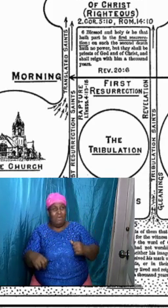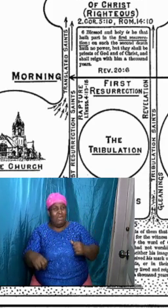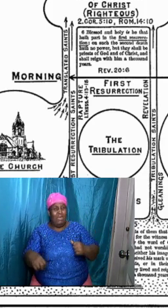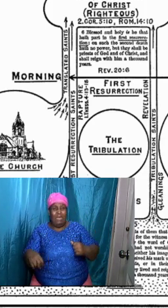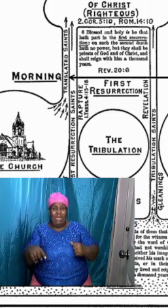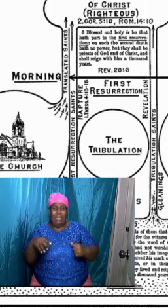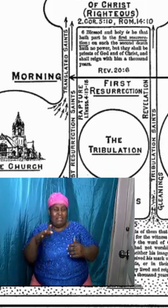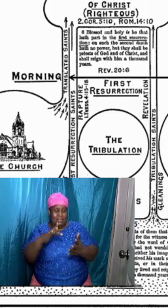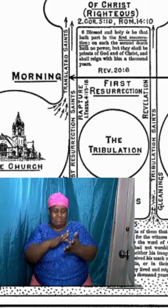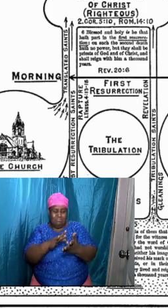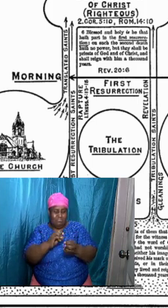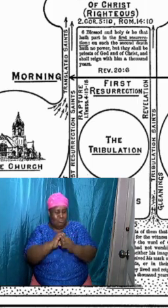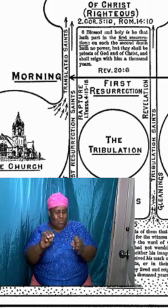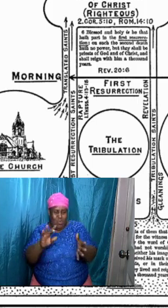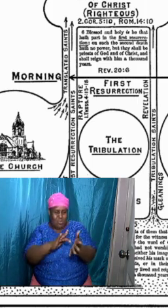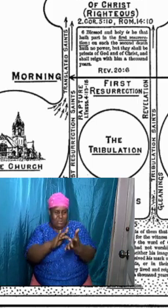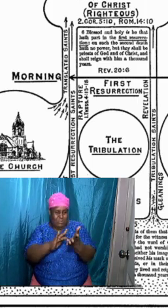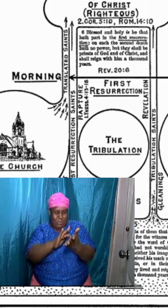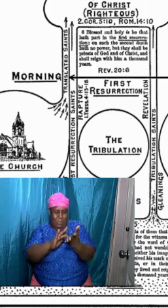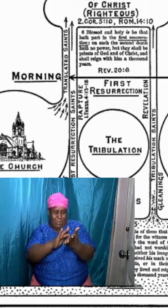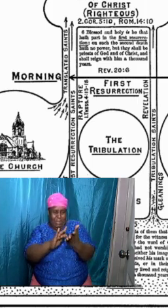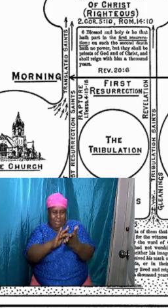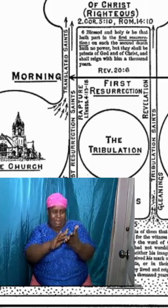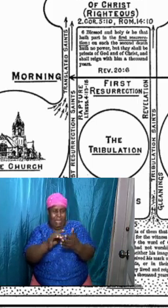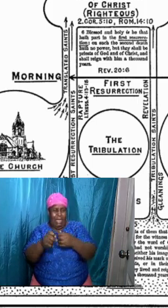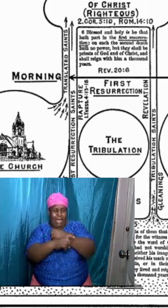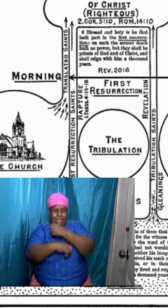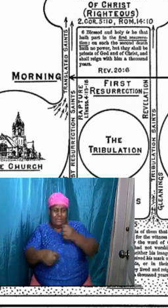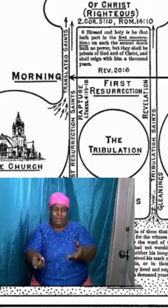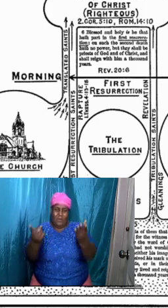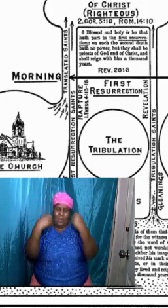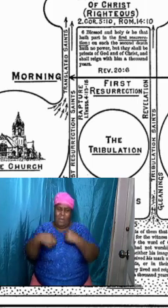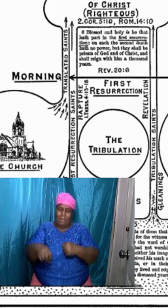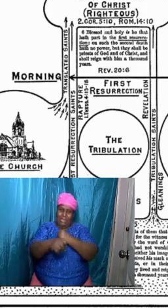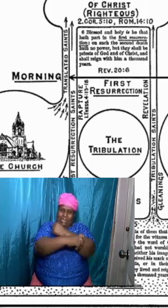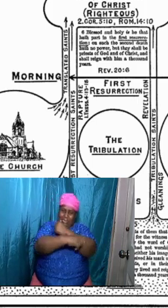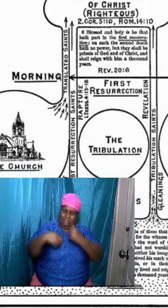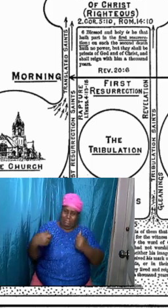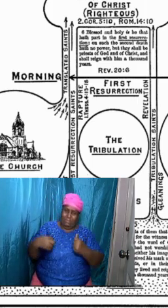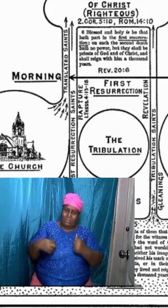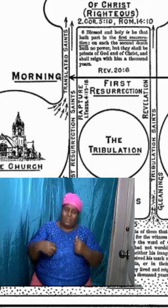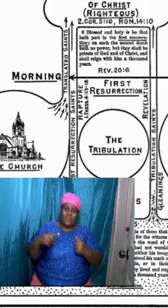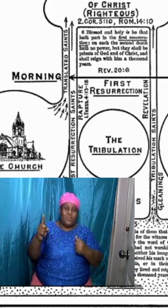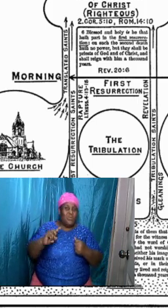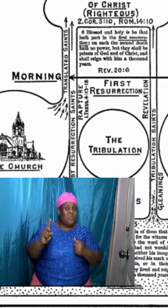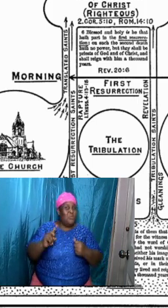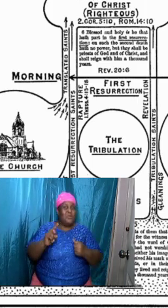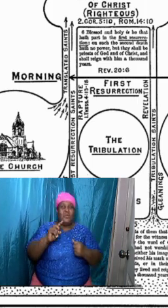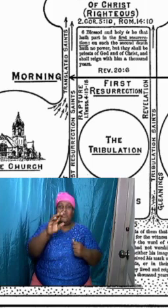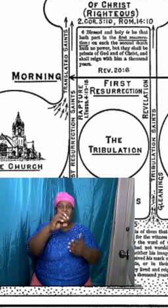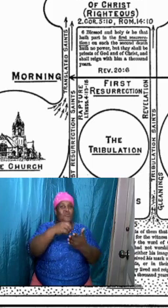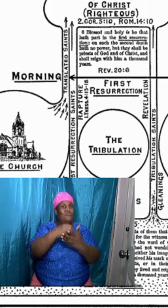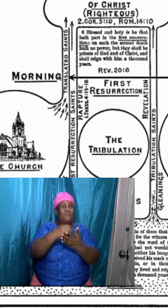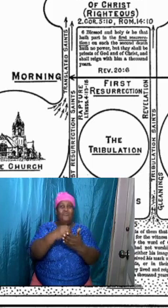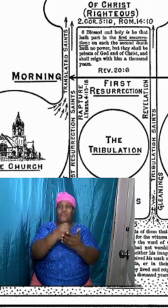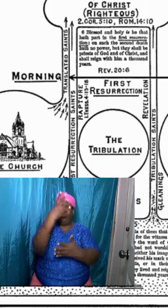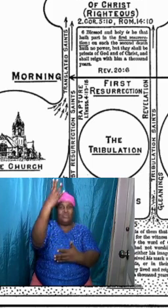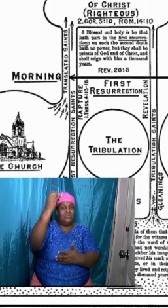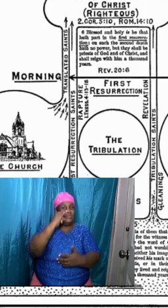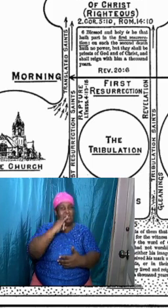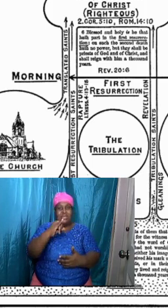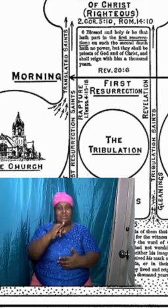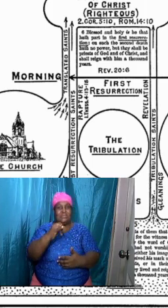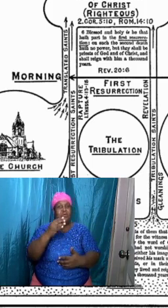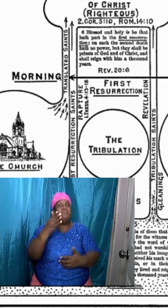do not break through nor steal. For where your treasure is, there will your heart be also.